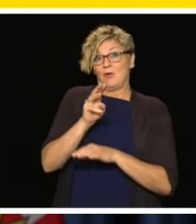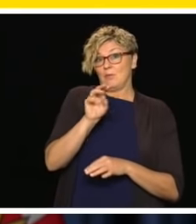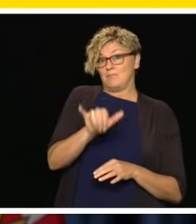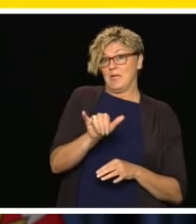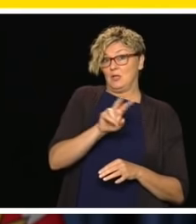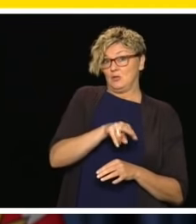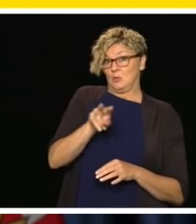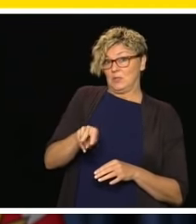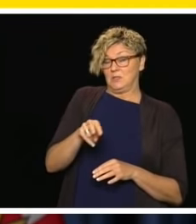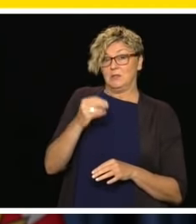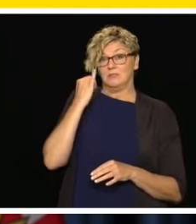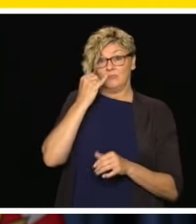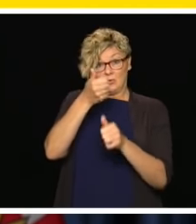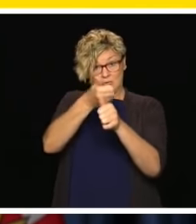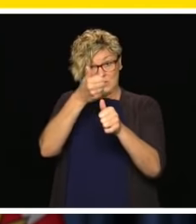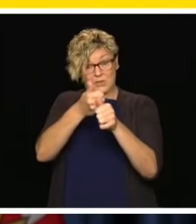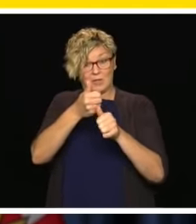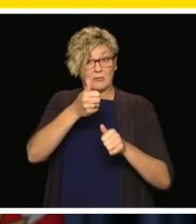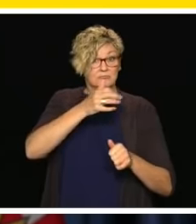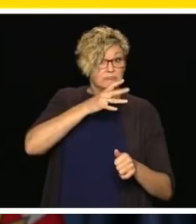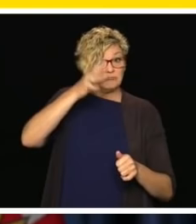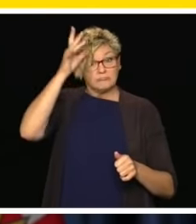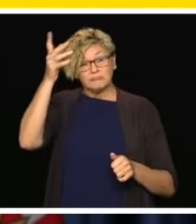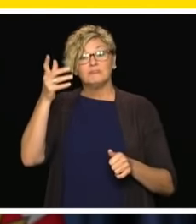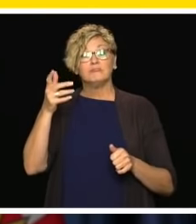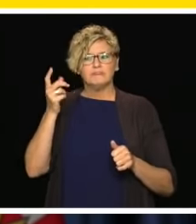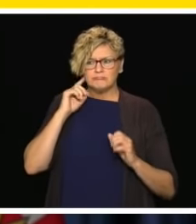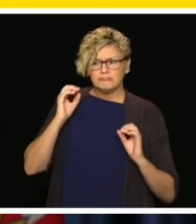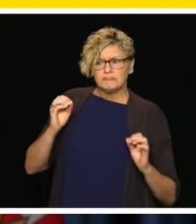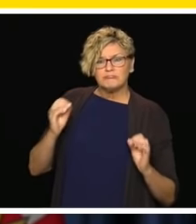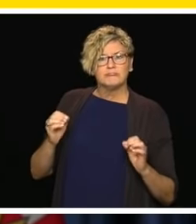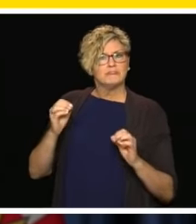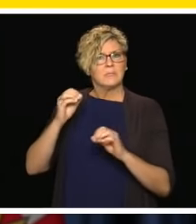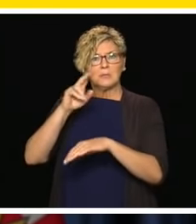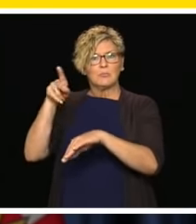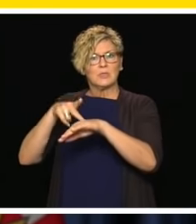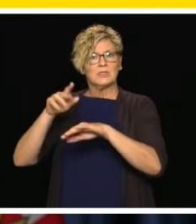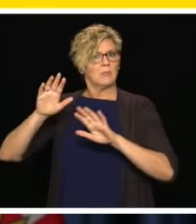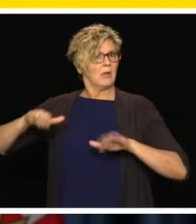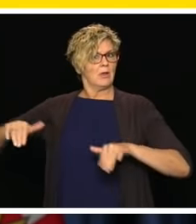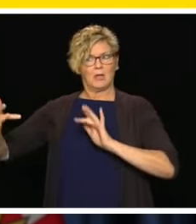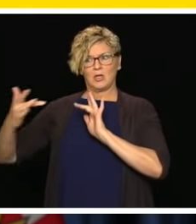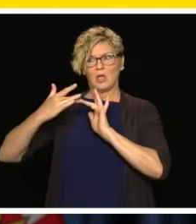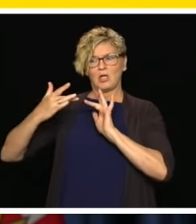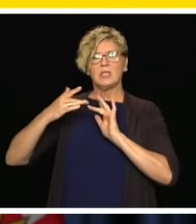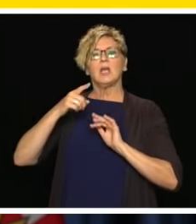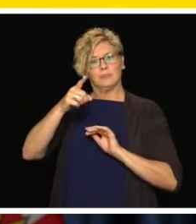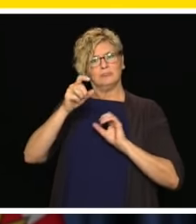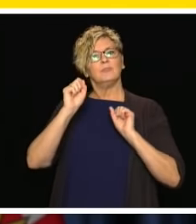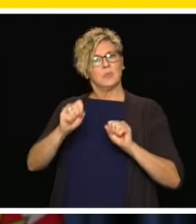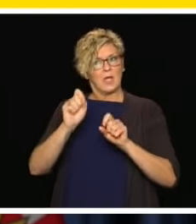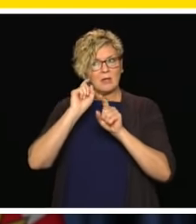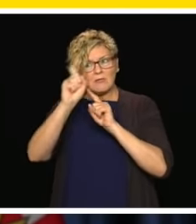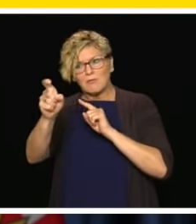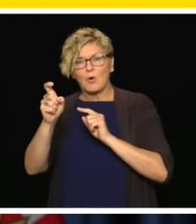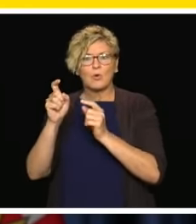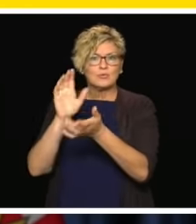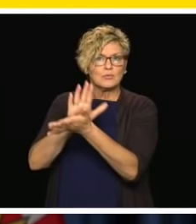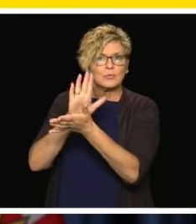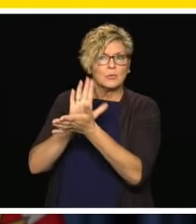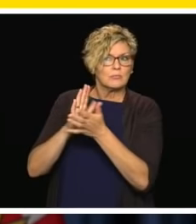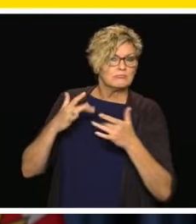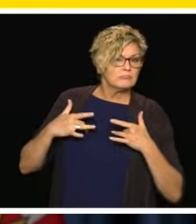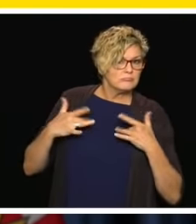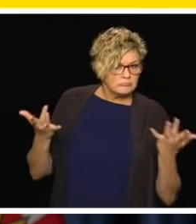If you don't, we recommend that you contact your principal after May 22nd if you haven't heard. We will be asking parents to